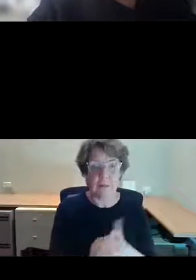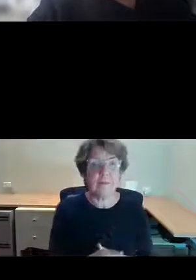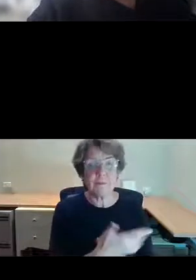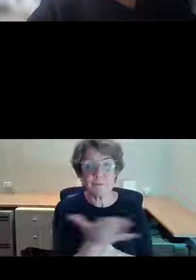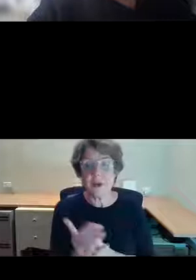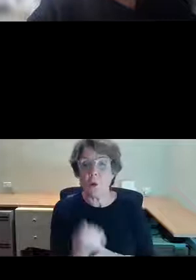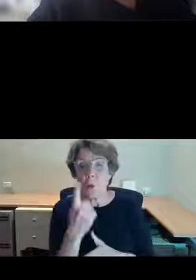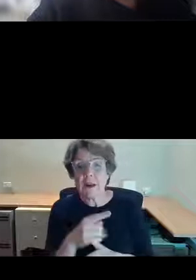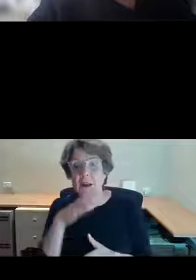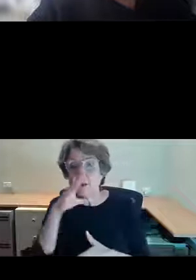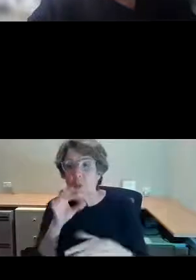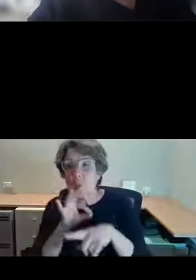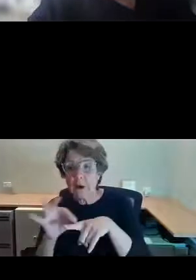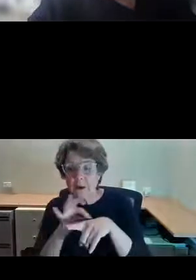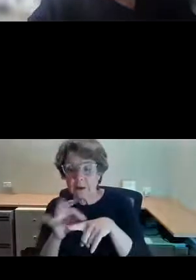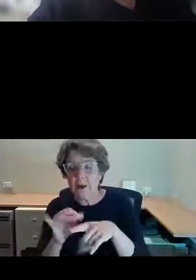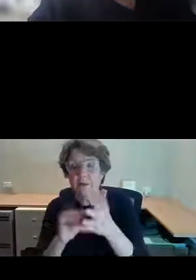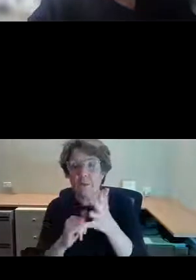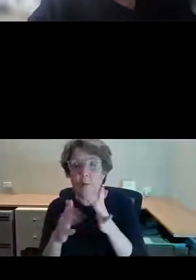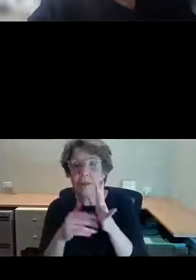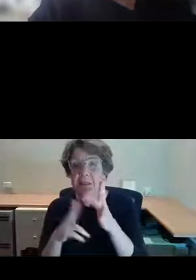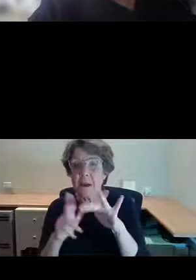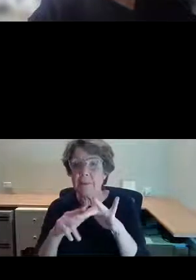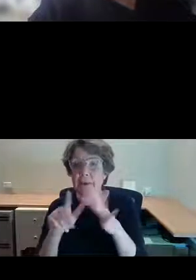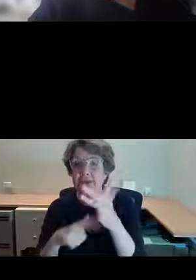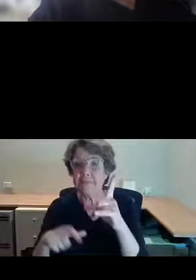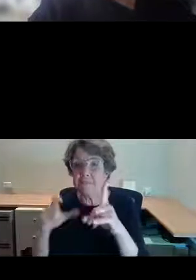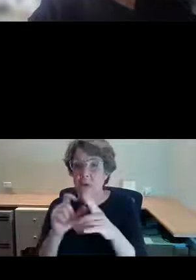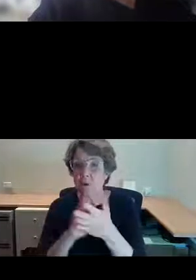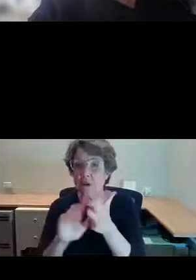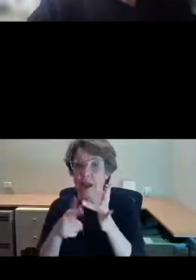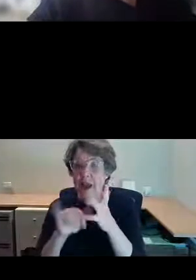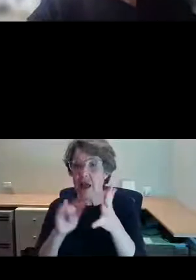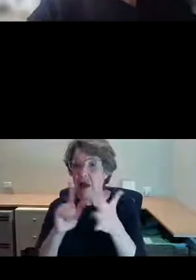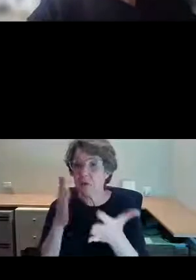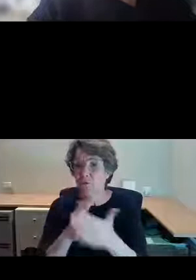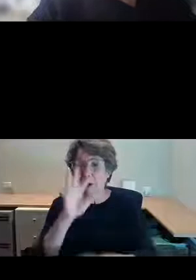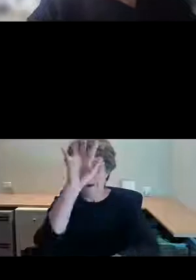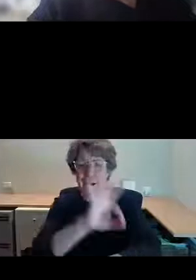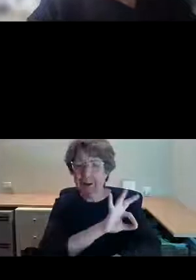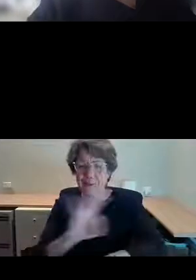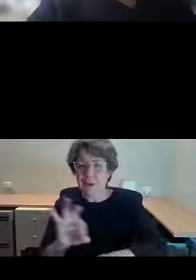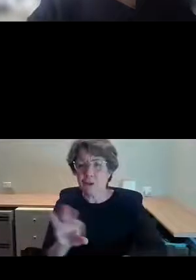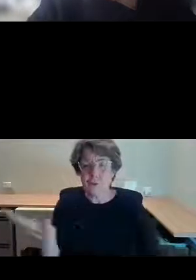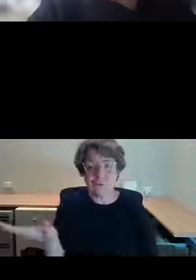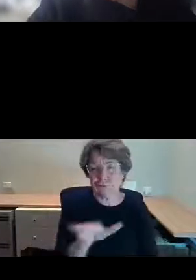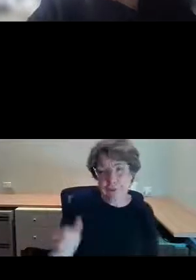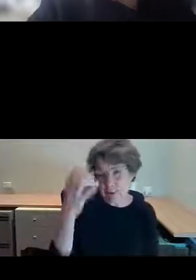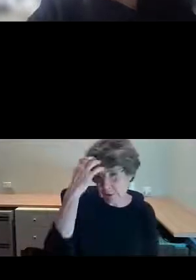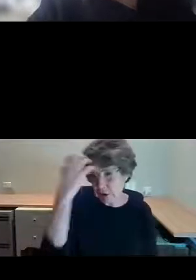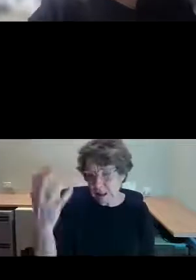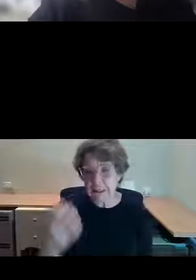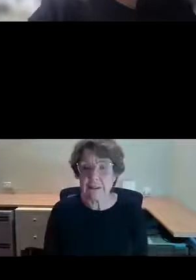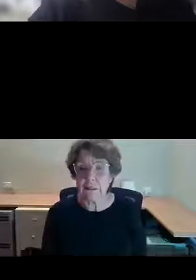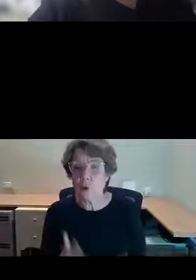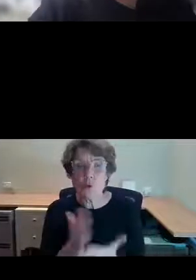by Simon Fieldhouse, who's an architectural genius. He has drawn many of